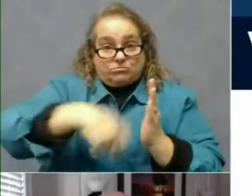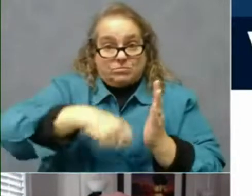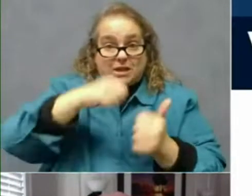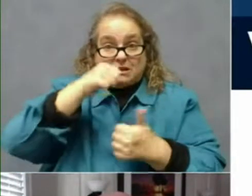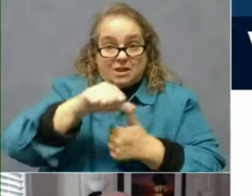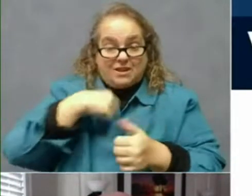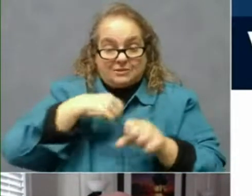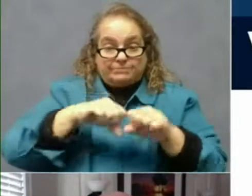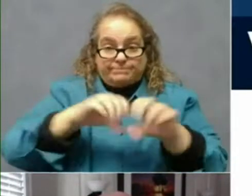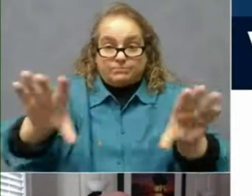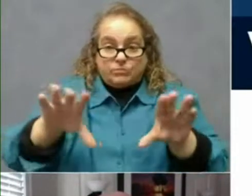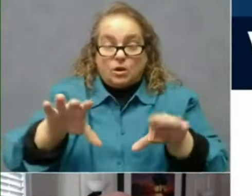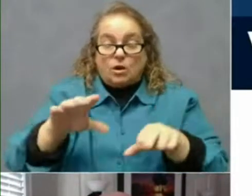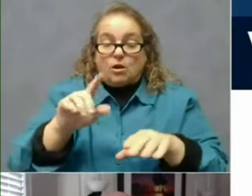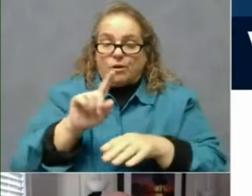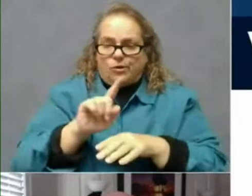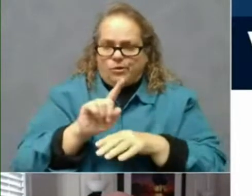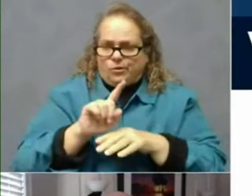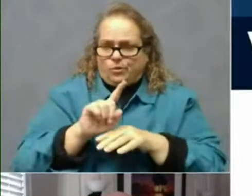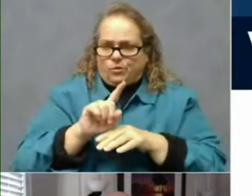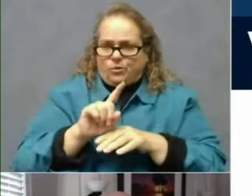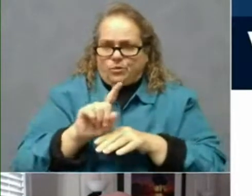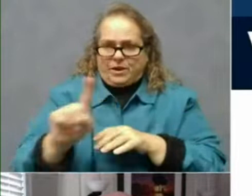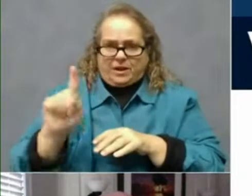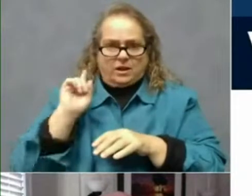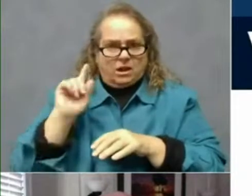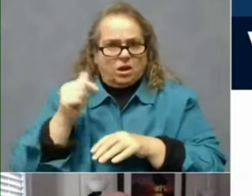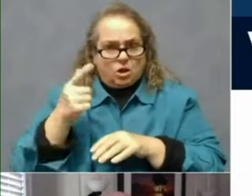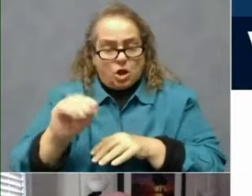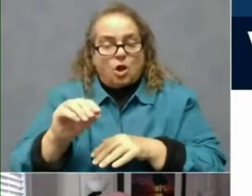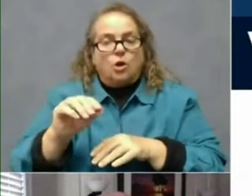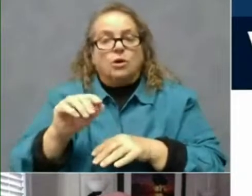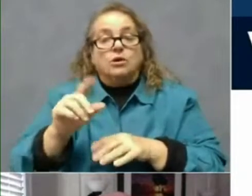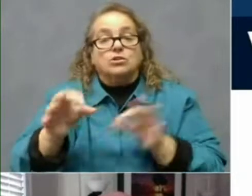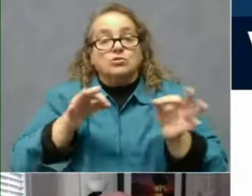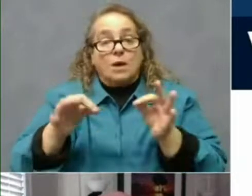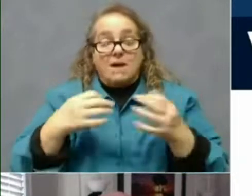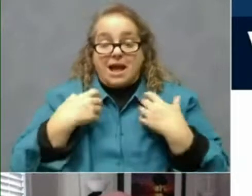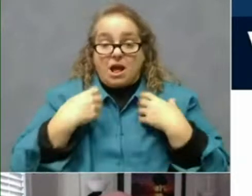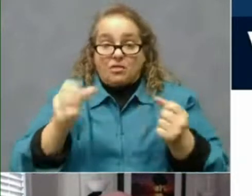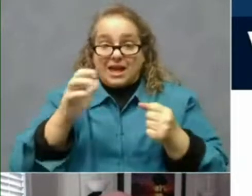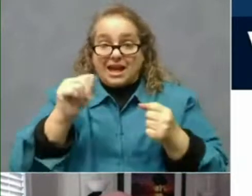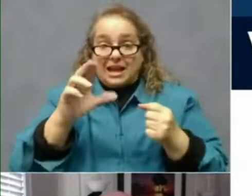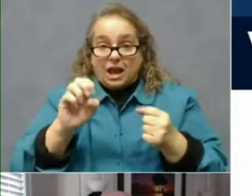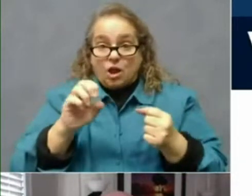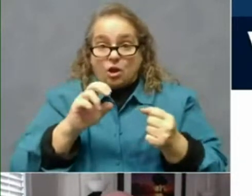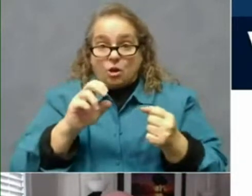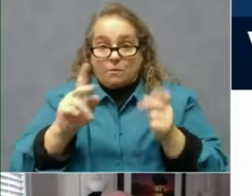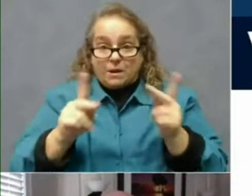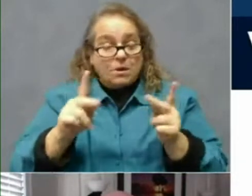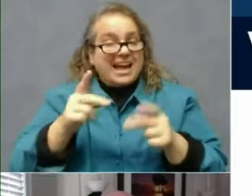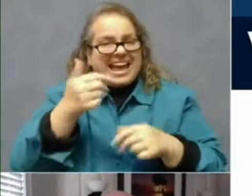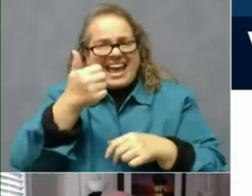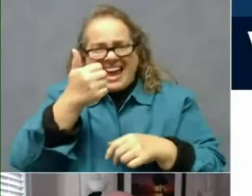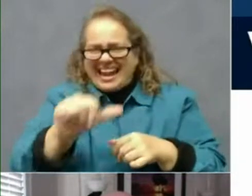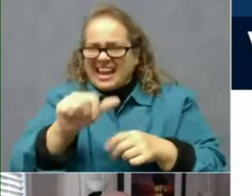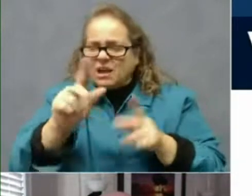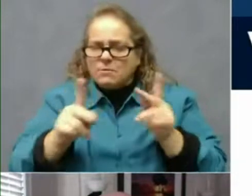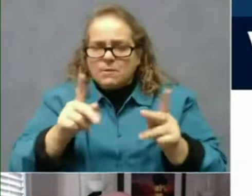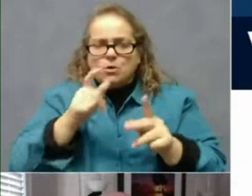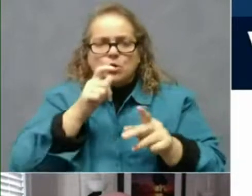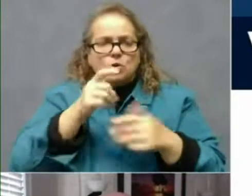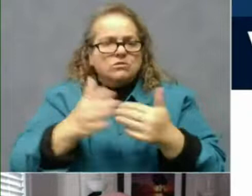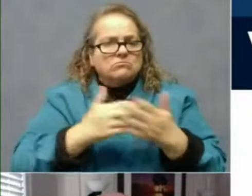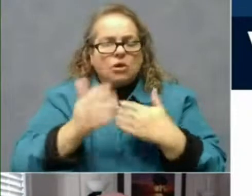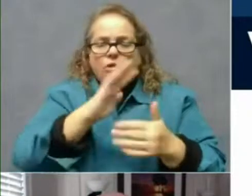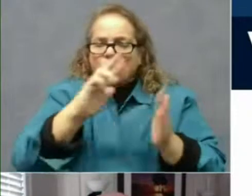it describes healthcare personnel as being any individual, regardless of their role, who works in a patient care